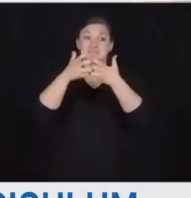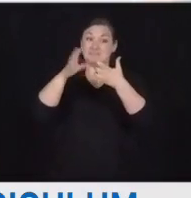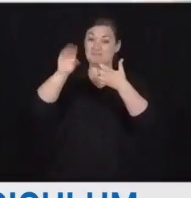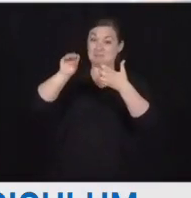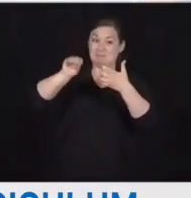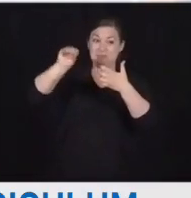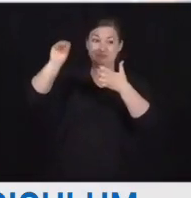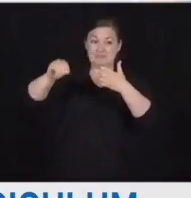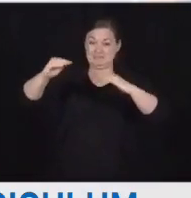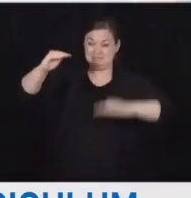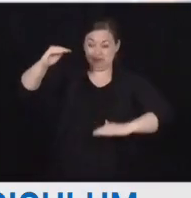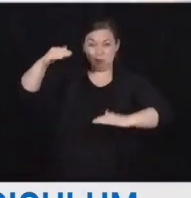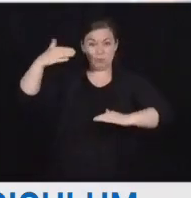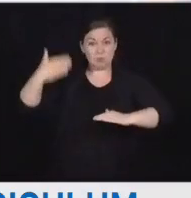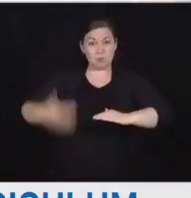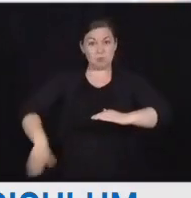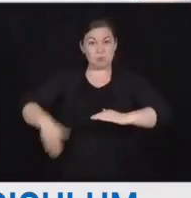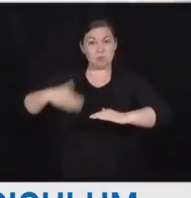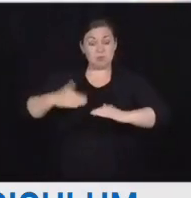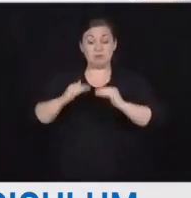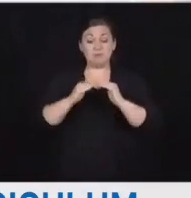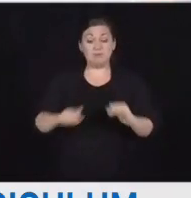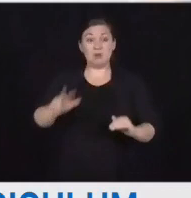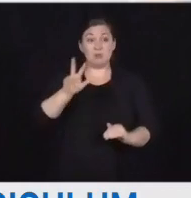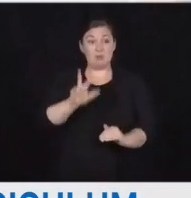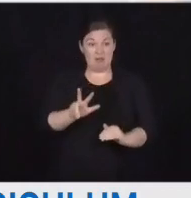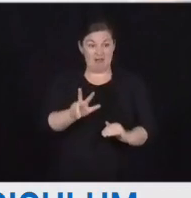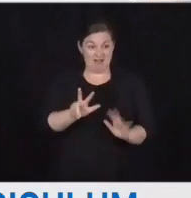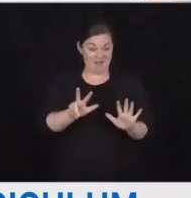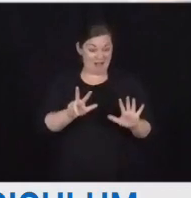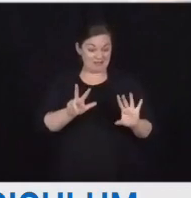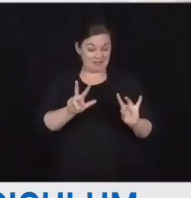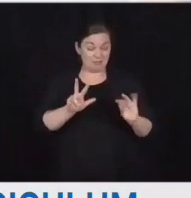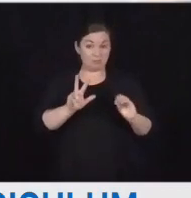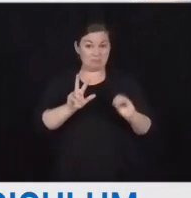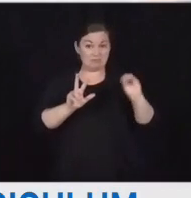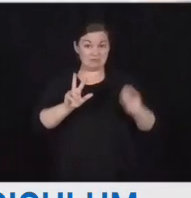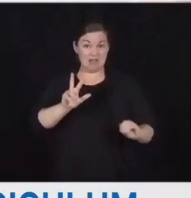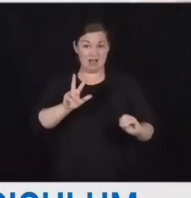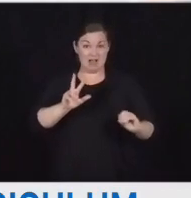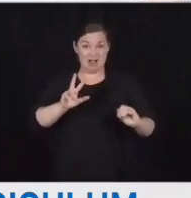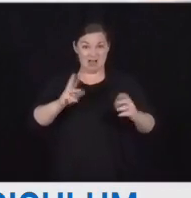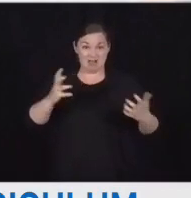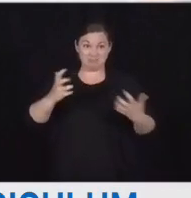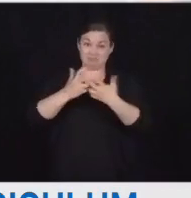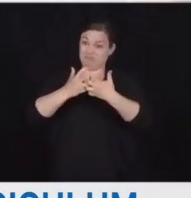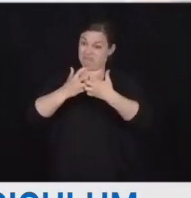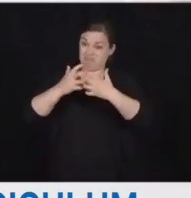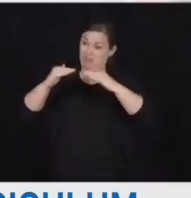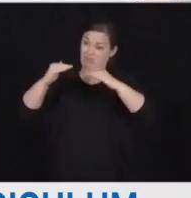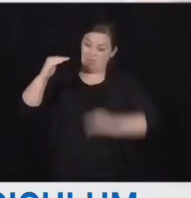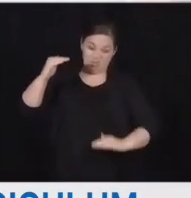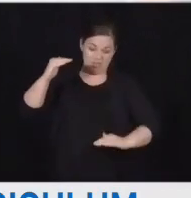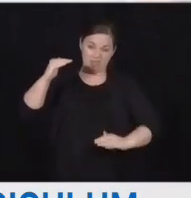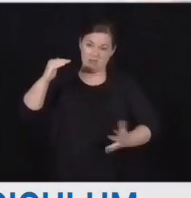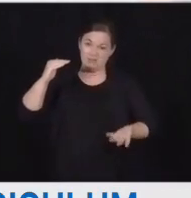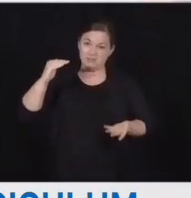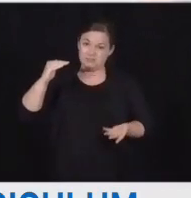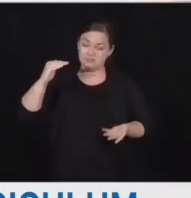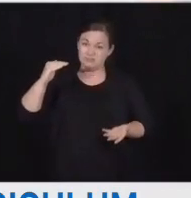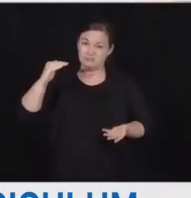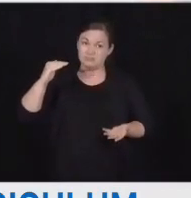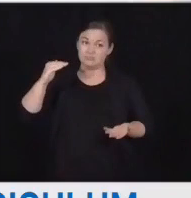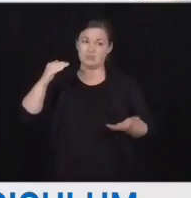curriculum for grades 1 to 8. First, we're focusing on fundamental math concepts and skills like learning and recalling math